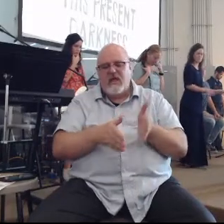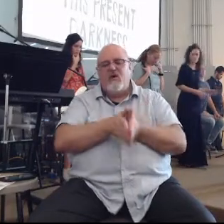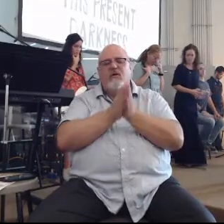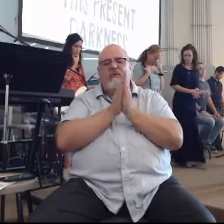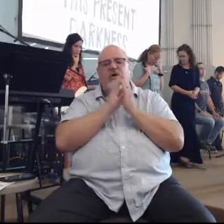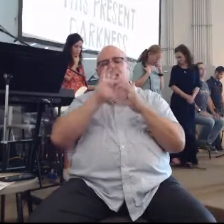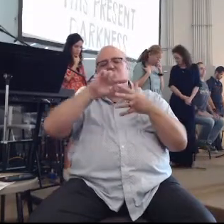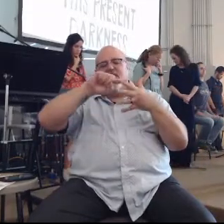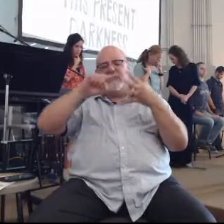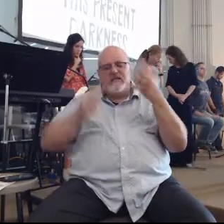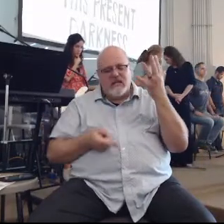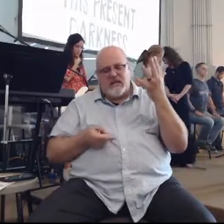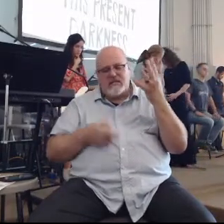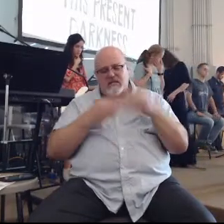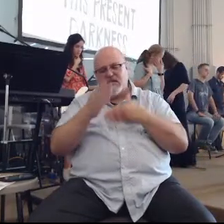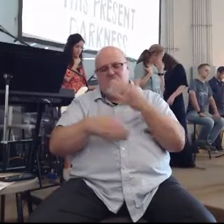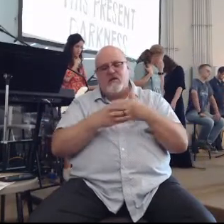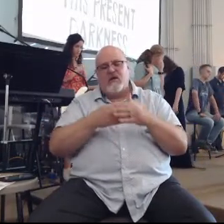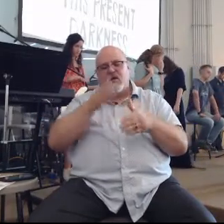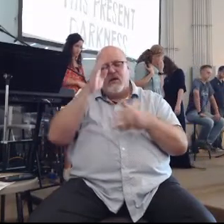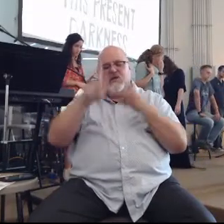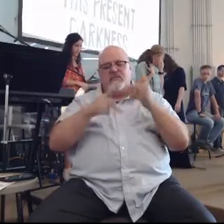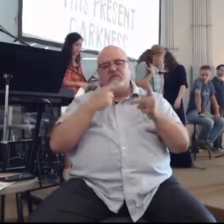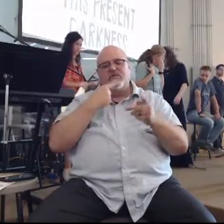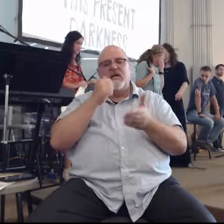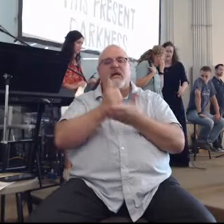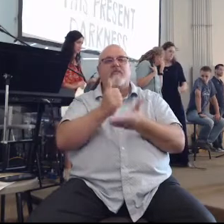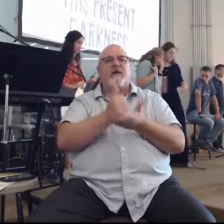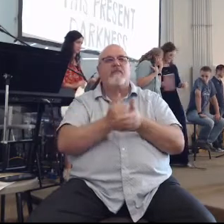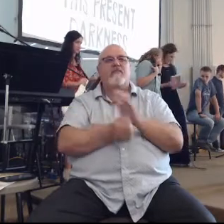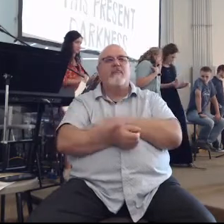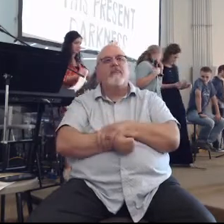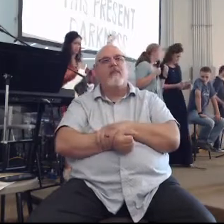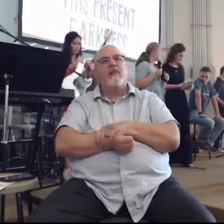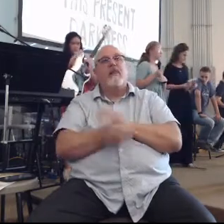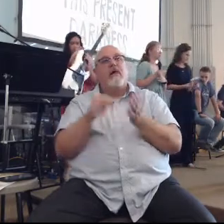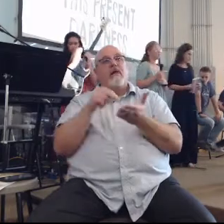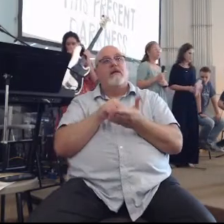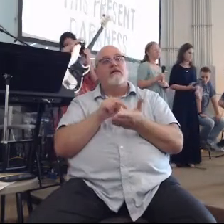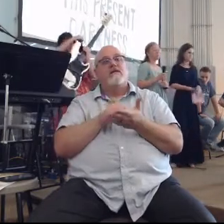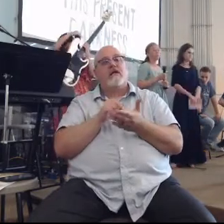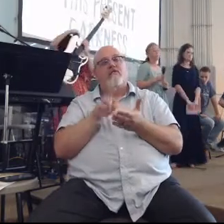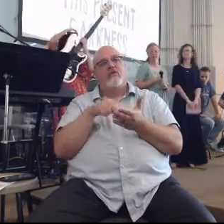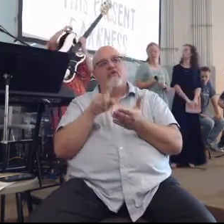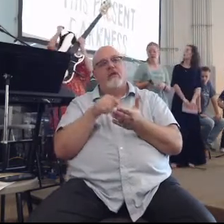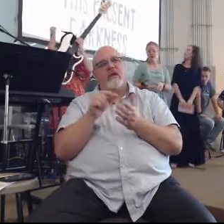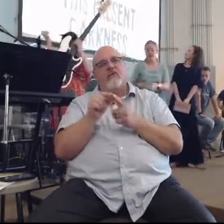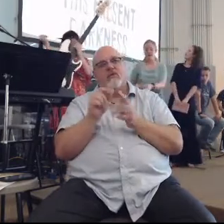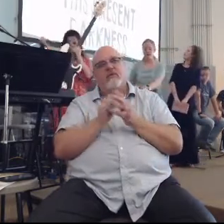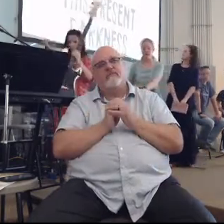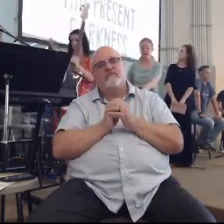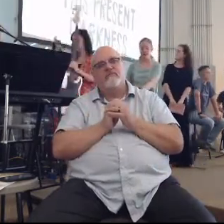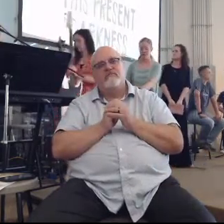pray these things. And all God's people said, amen. Please remain standing for the reading of the word.